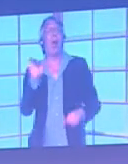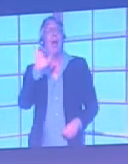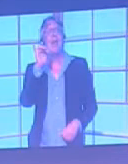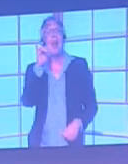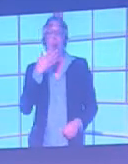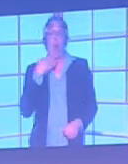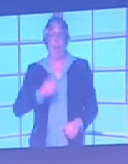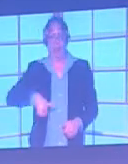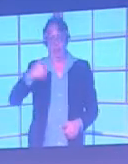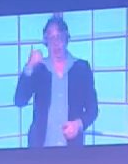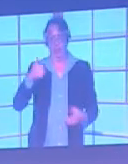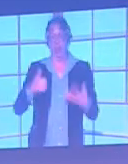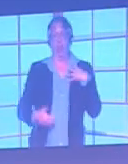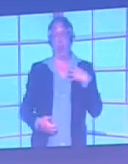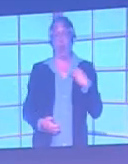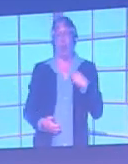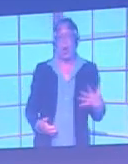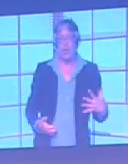a better colour than white.